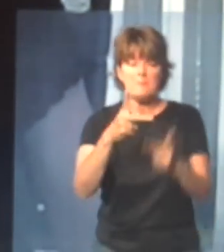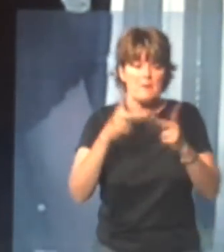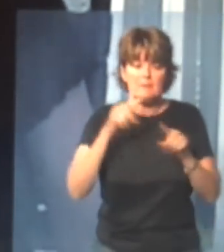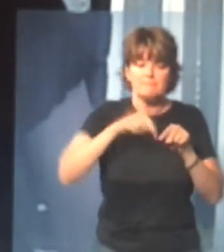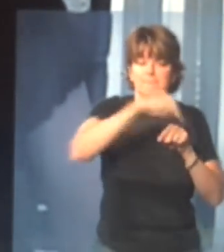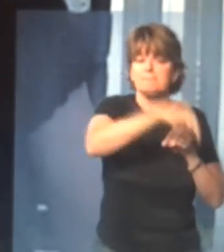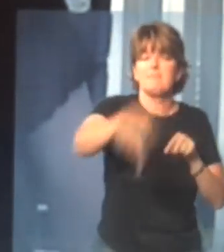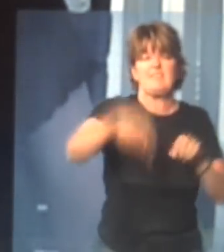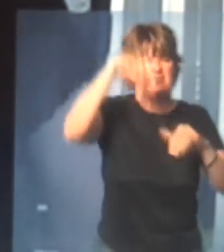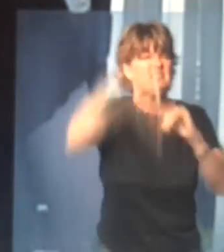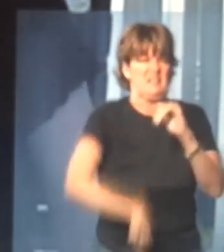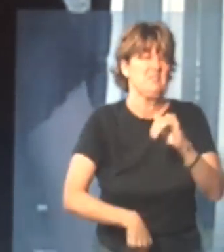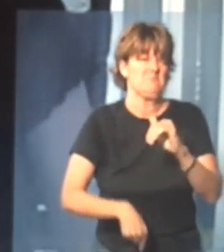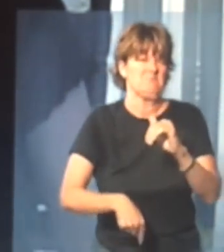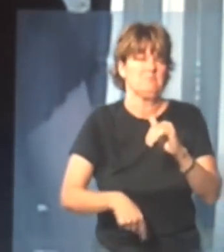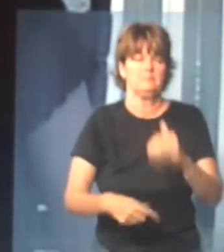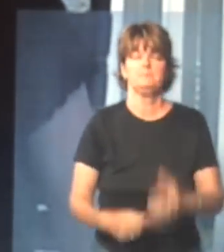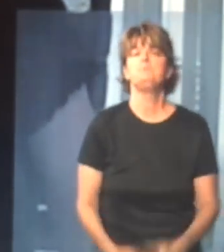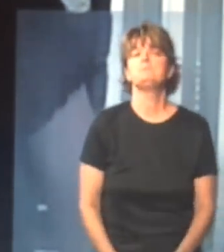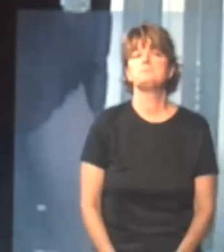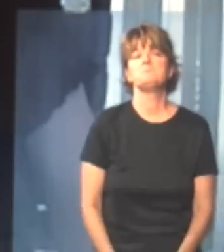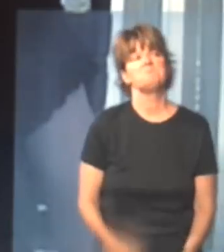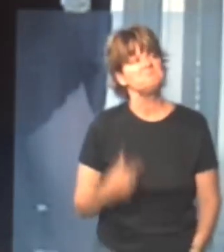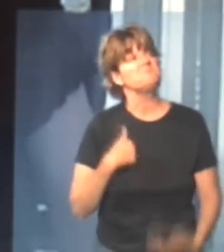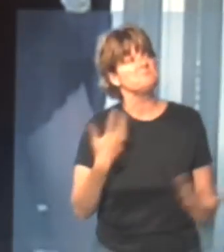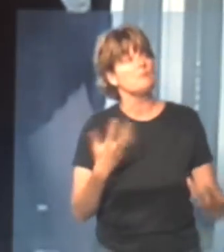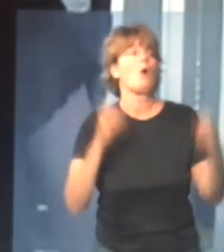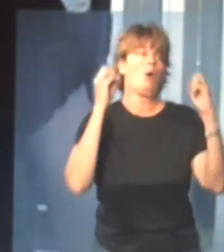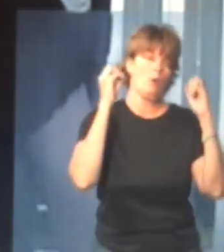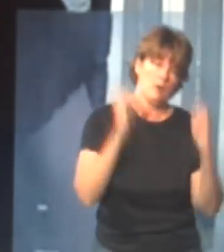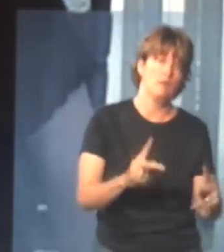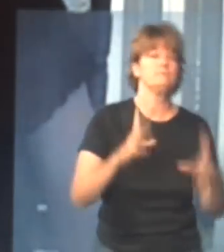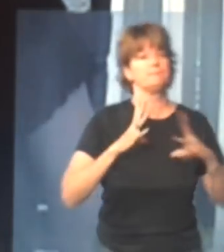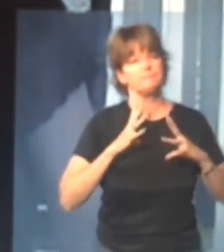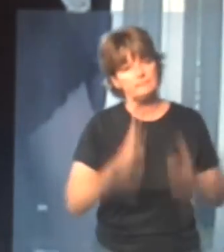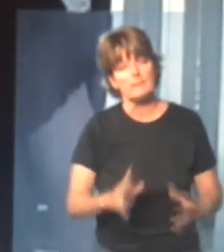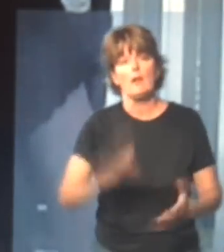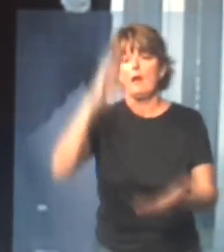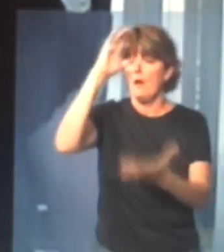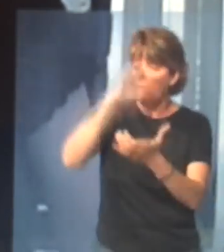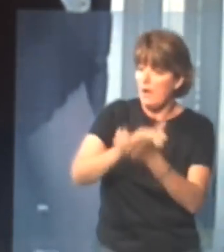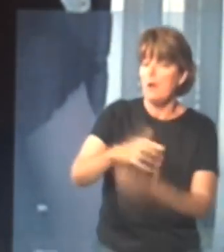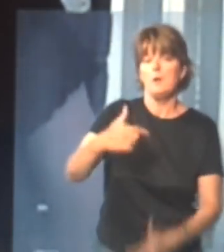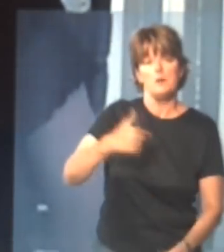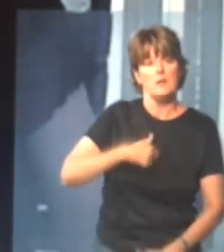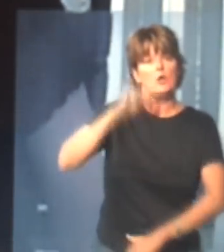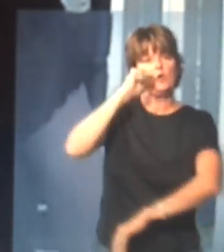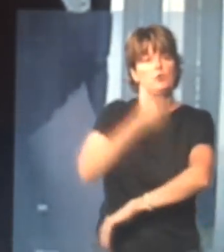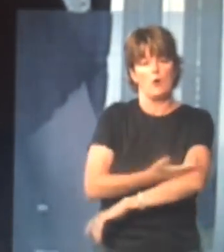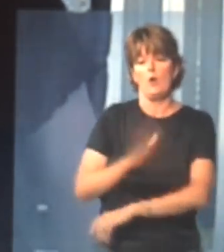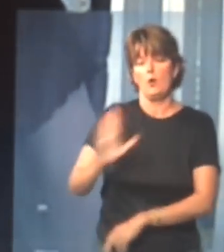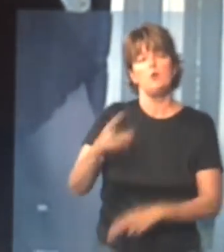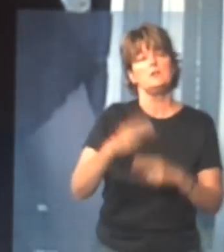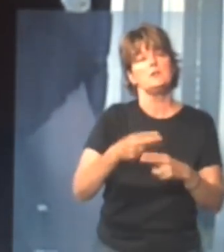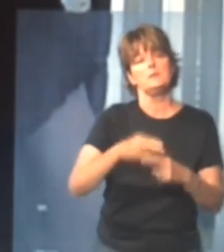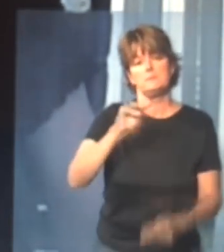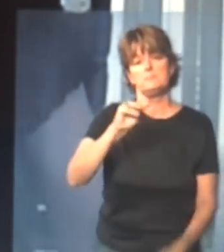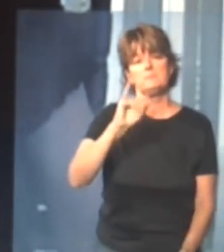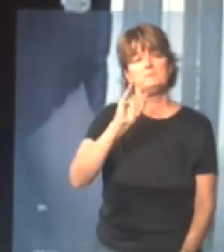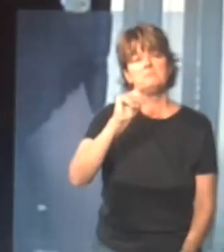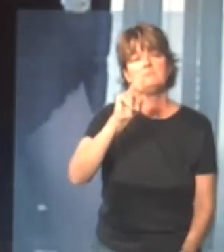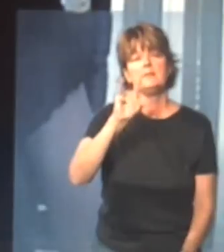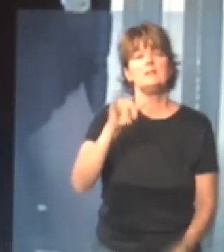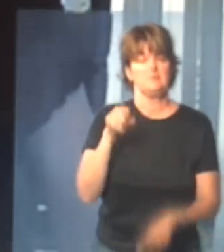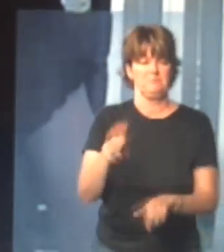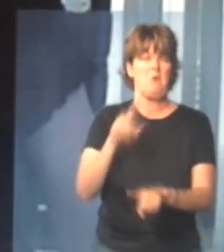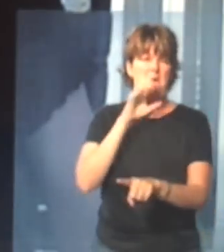and so they convinced me to go, and I'm like, okay, so my husband and I, and my daughter, my youngest daughter, Mindy, who was probably about four or